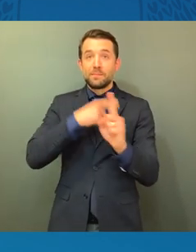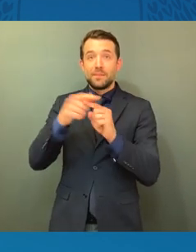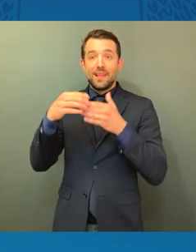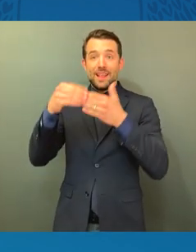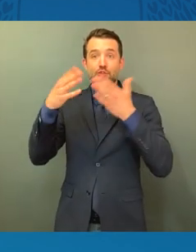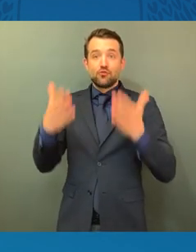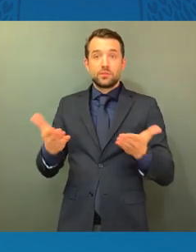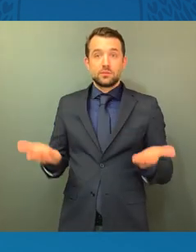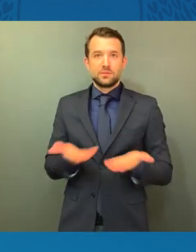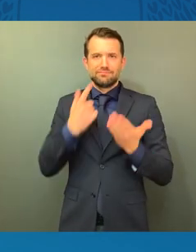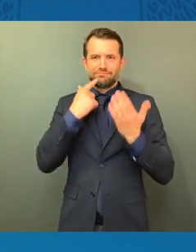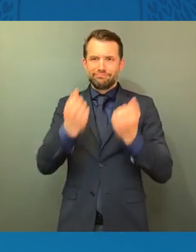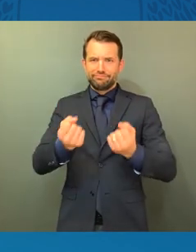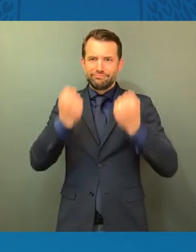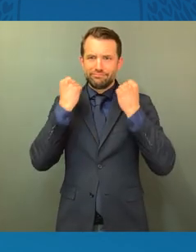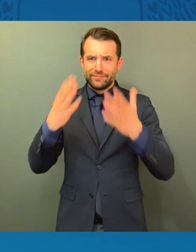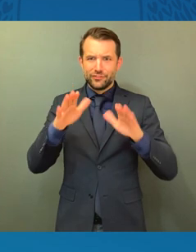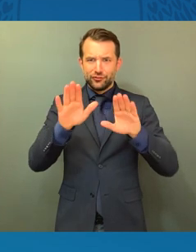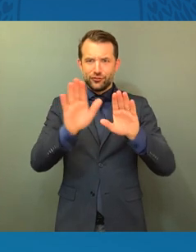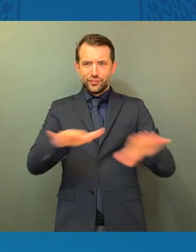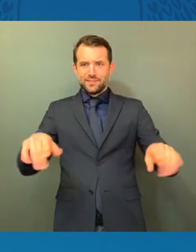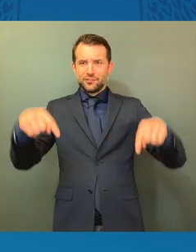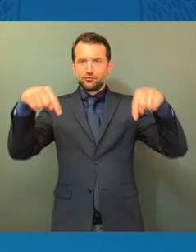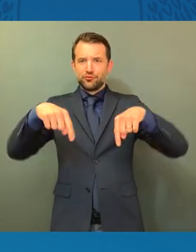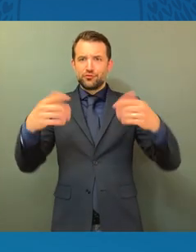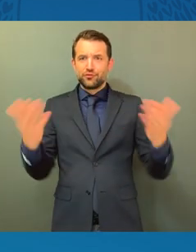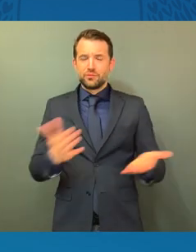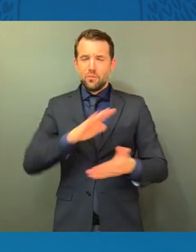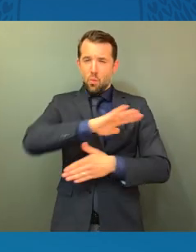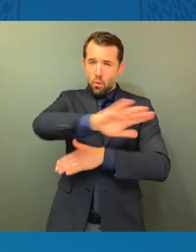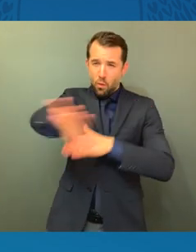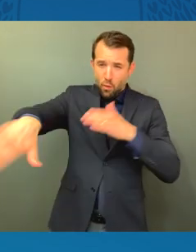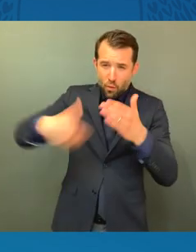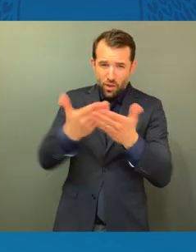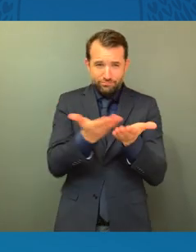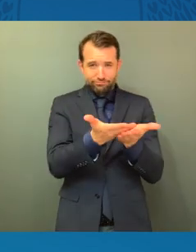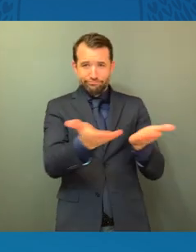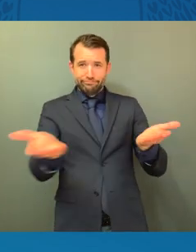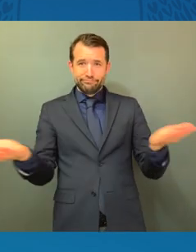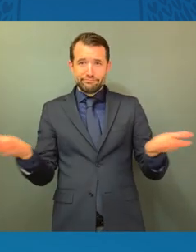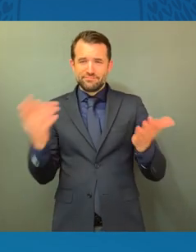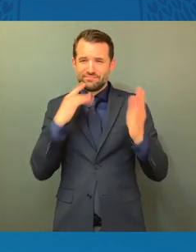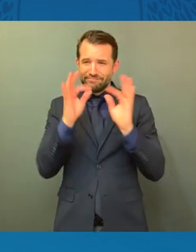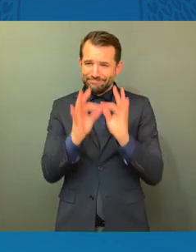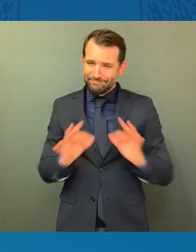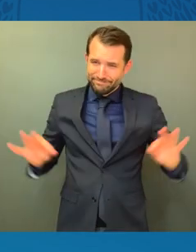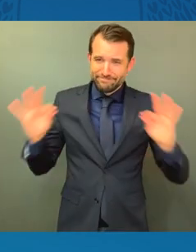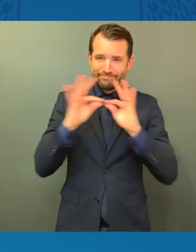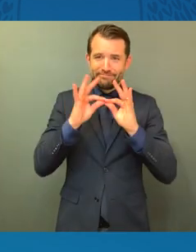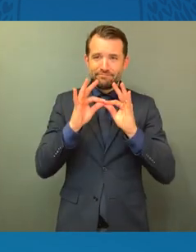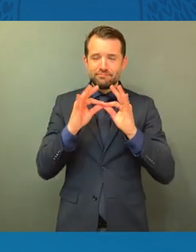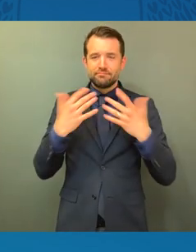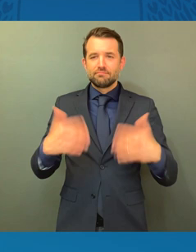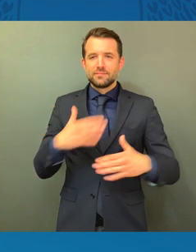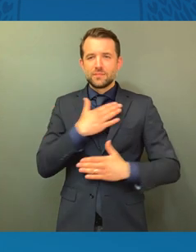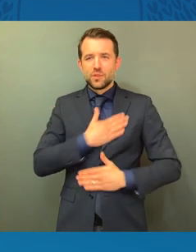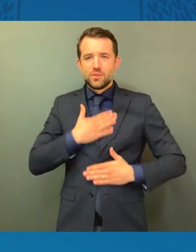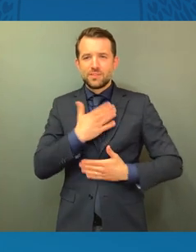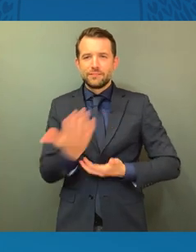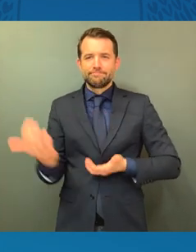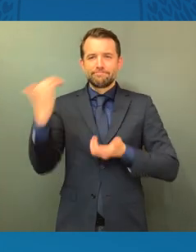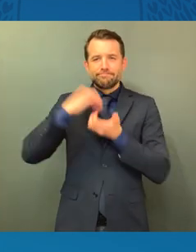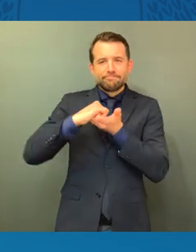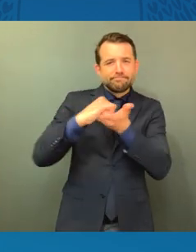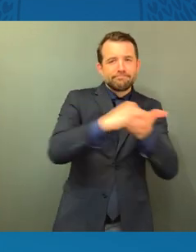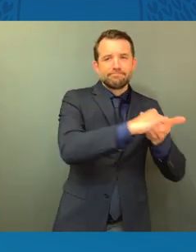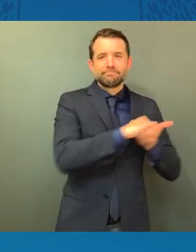nation. All, all of you are truly indispensable as partners to our administration, and I bring you greetings on behalf of the President, Joe